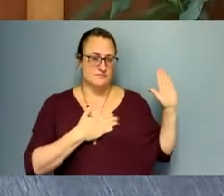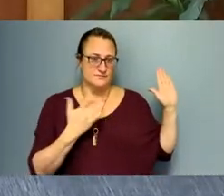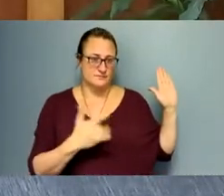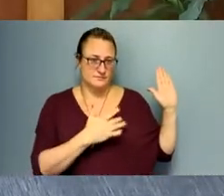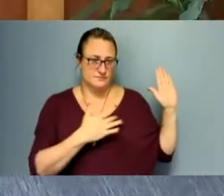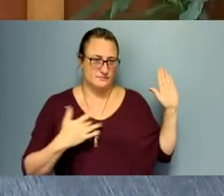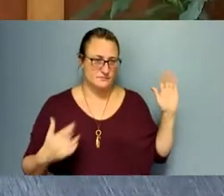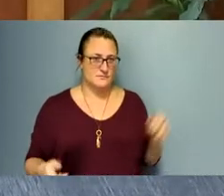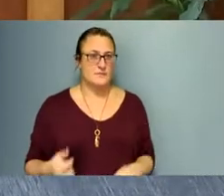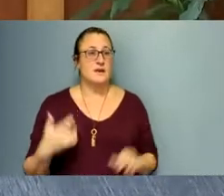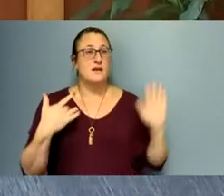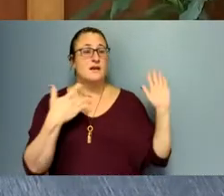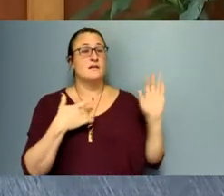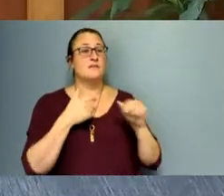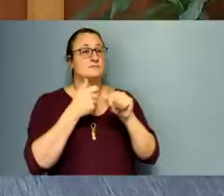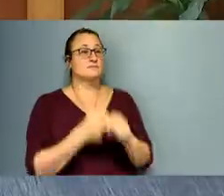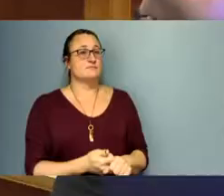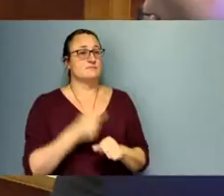I pledge allegiance.